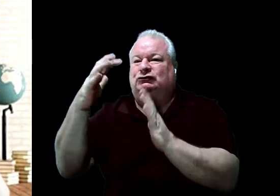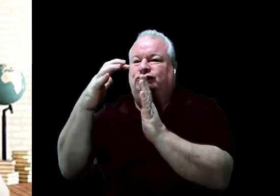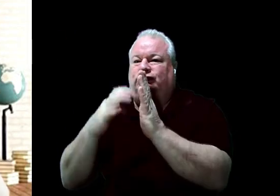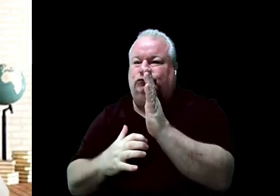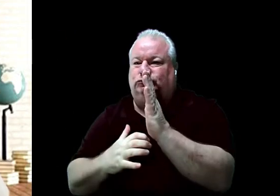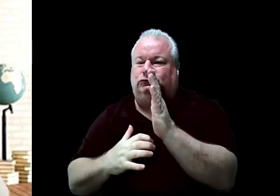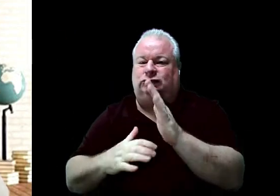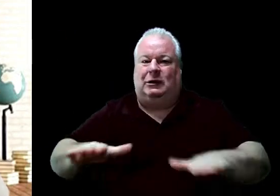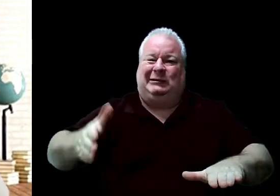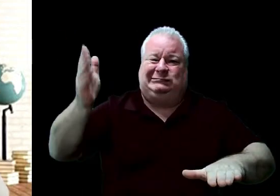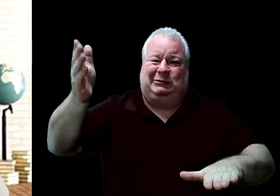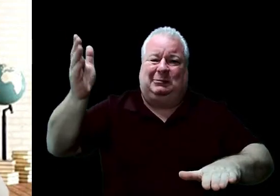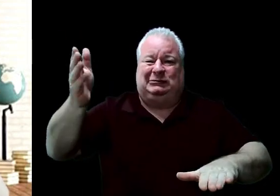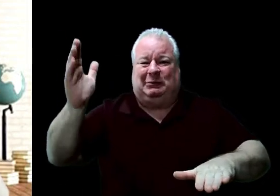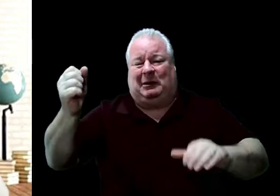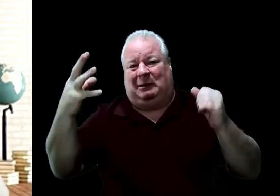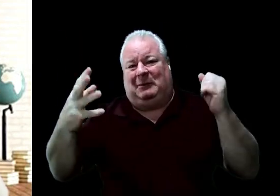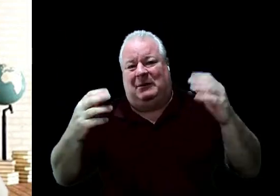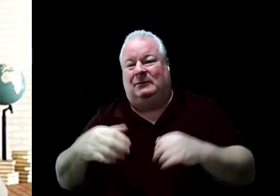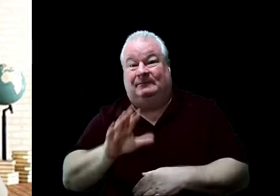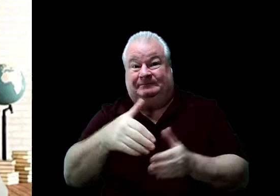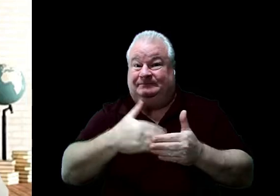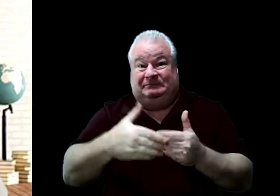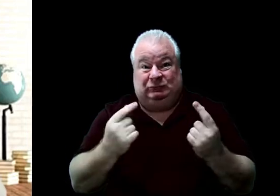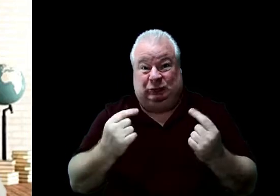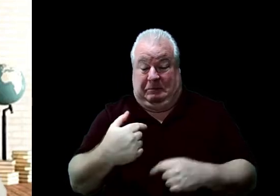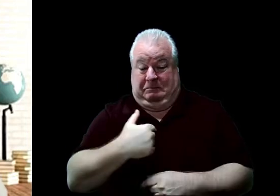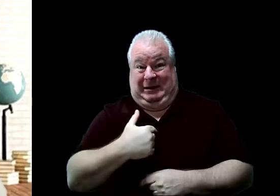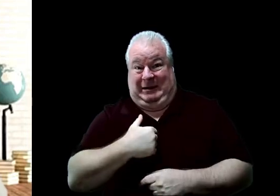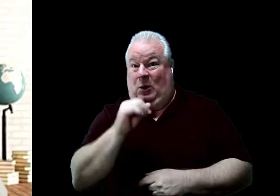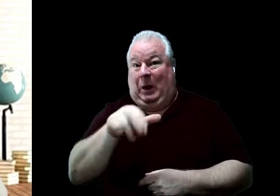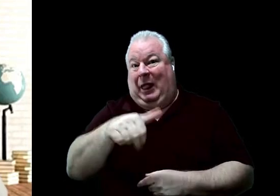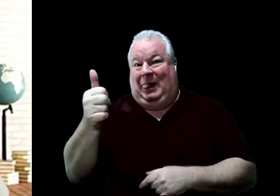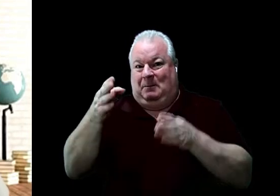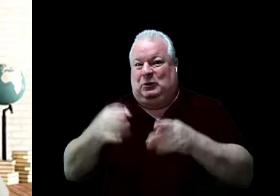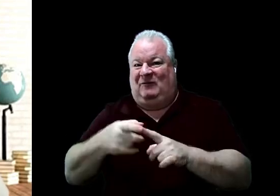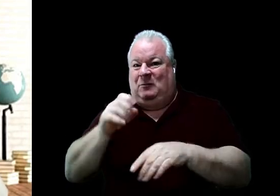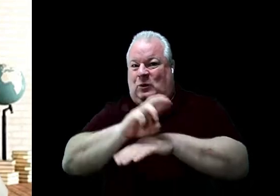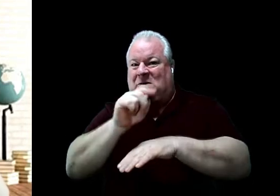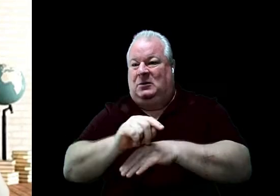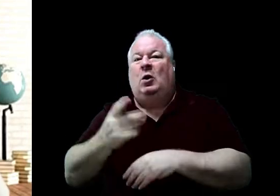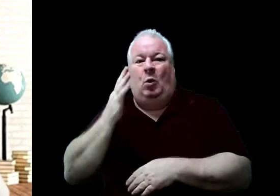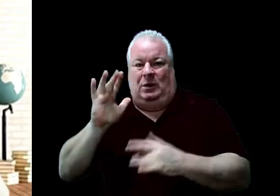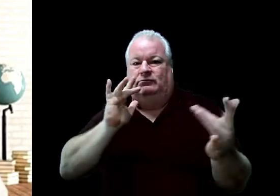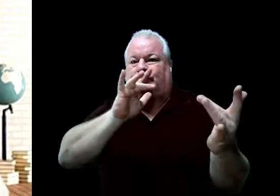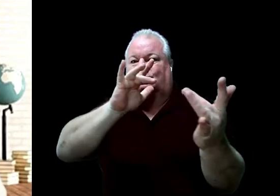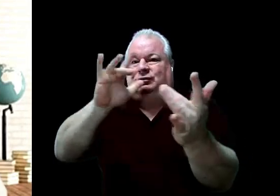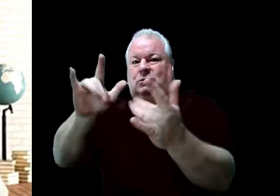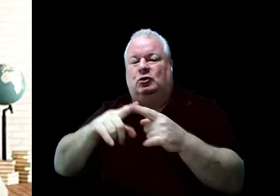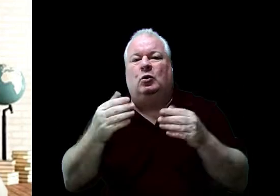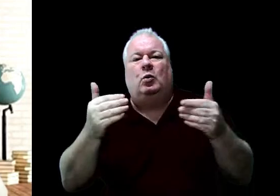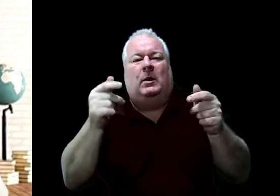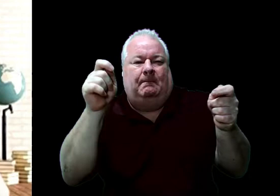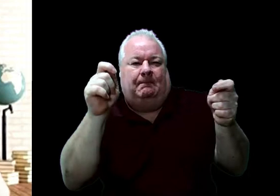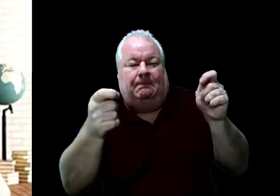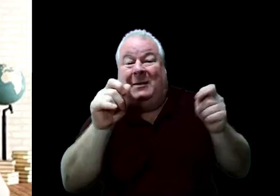Dr. Salas or someone from Raymond Temple will be reaching out to you to help you polish